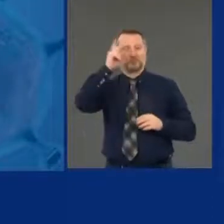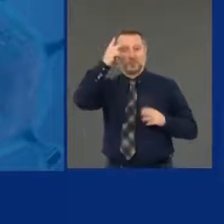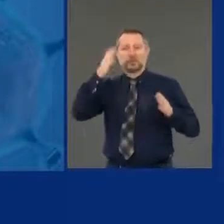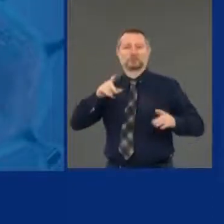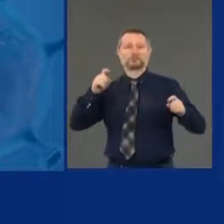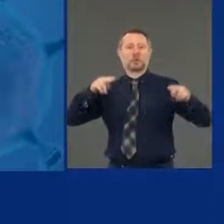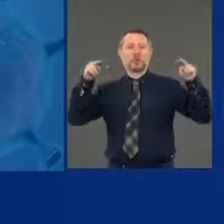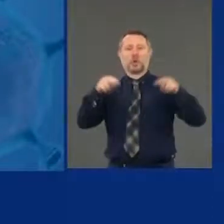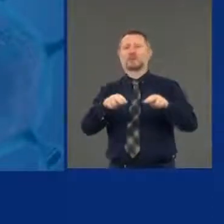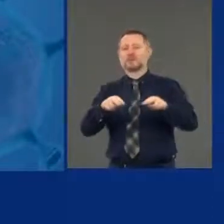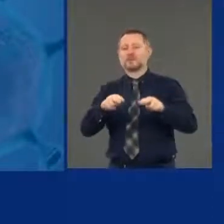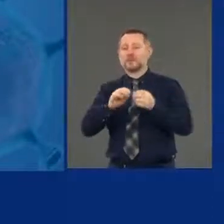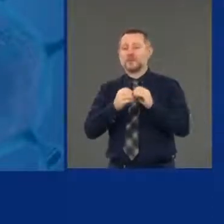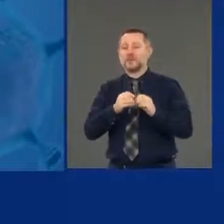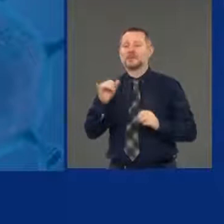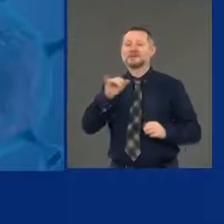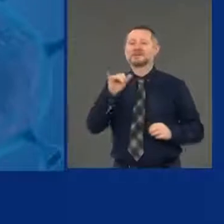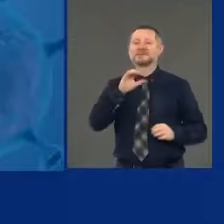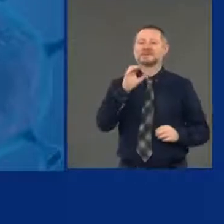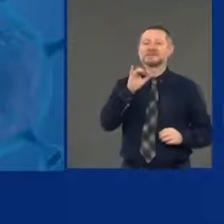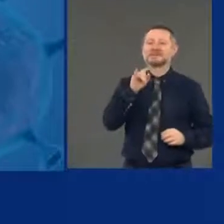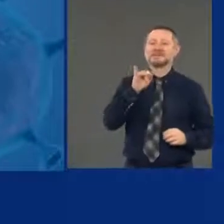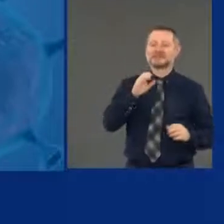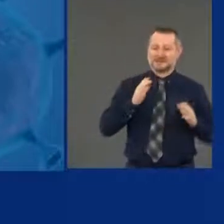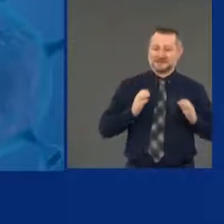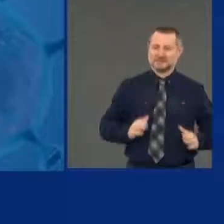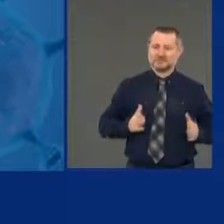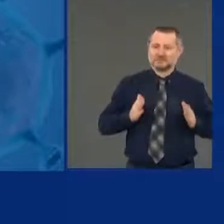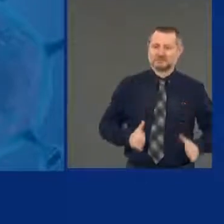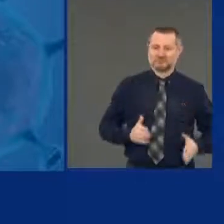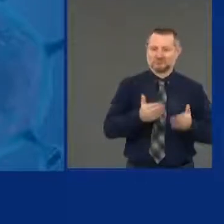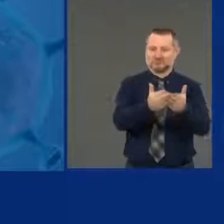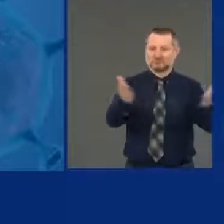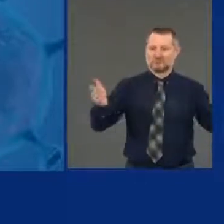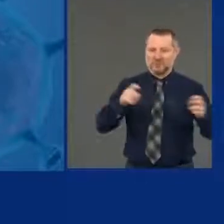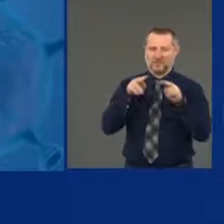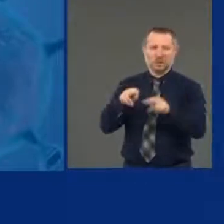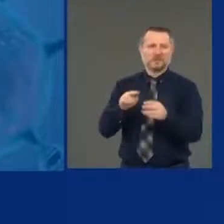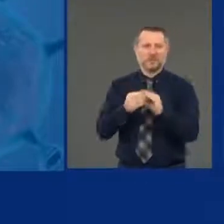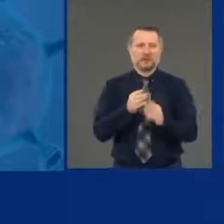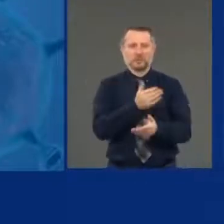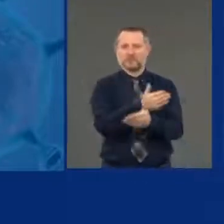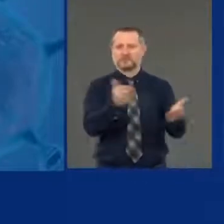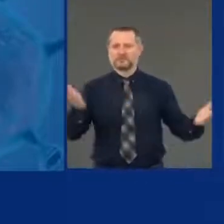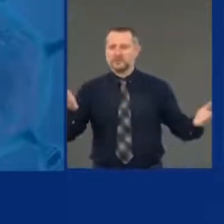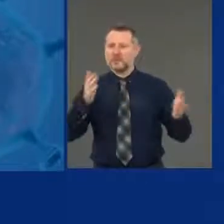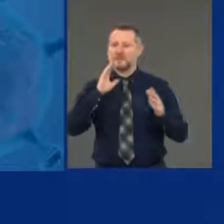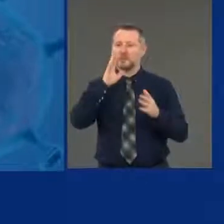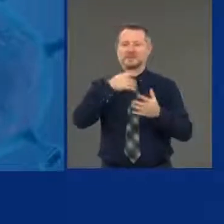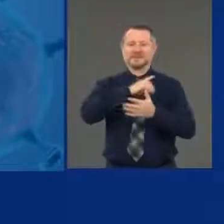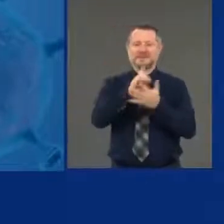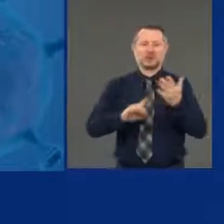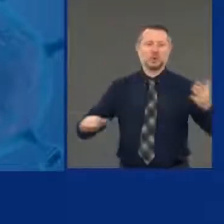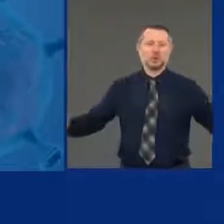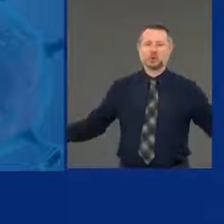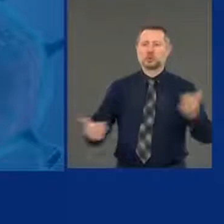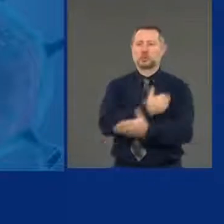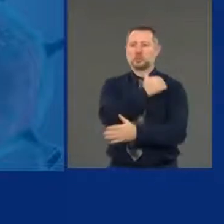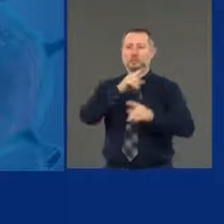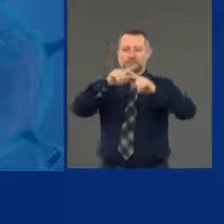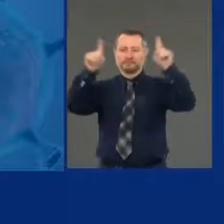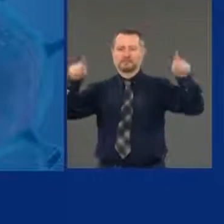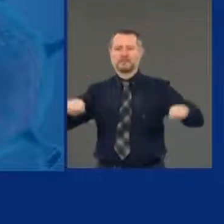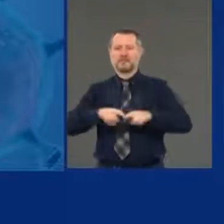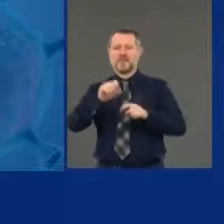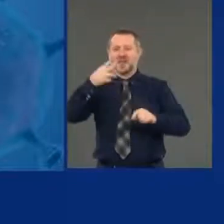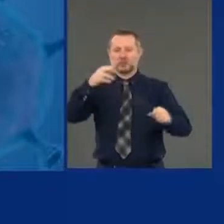that's what citizens should start looking at. So we're going to design a new dashboard. When we started this, we put up a